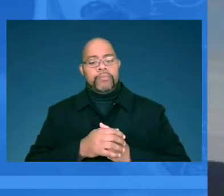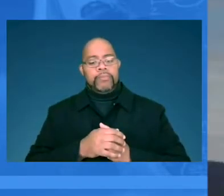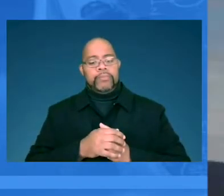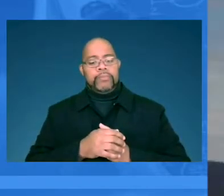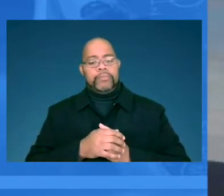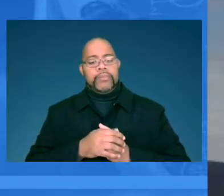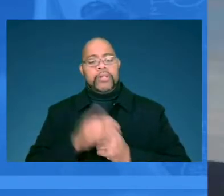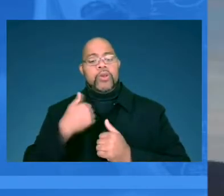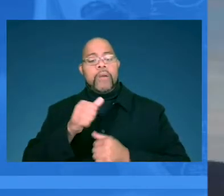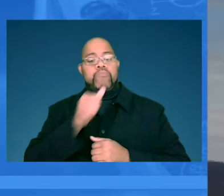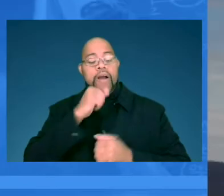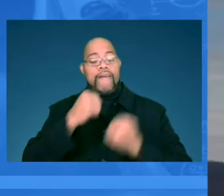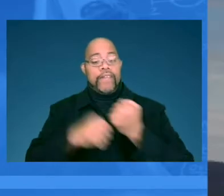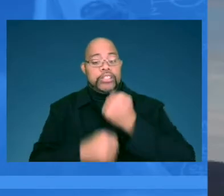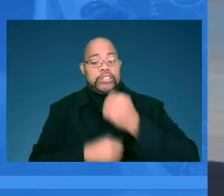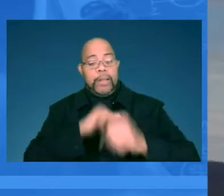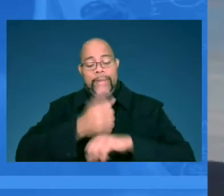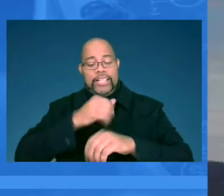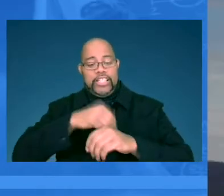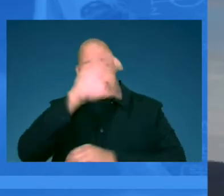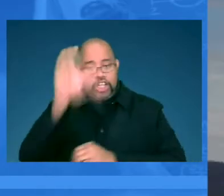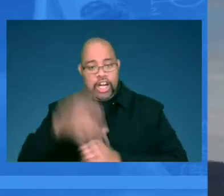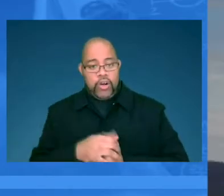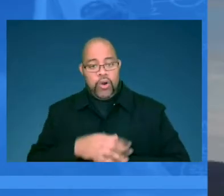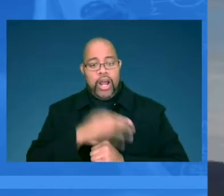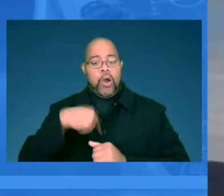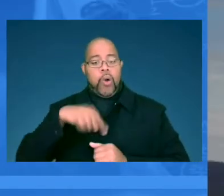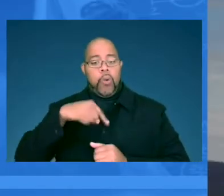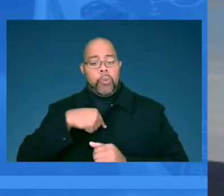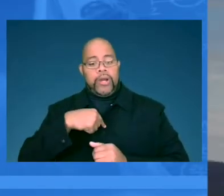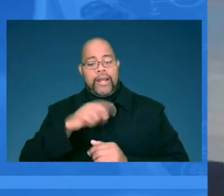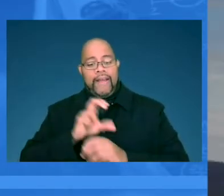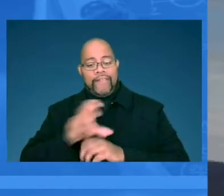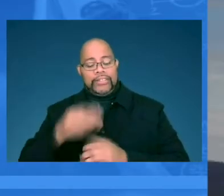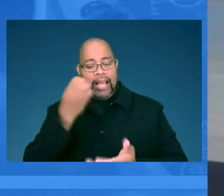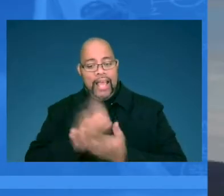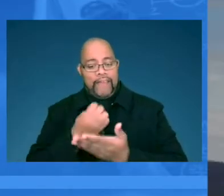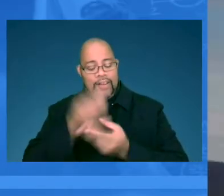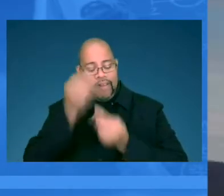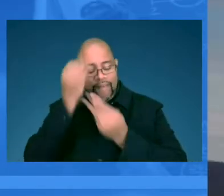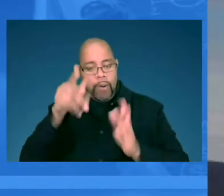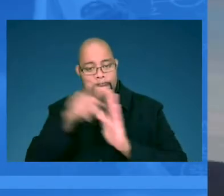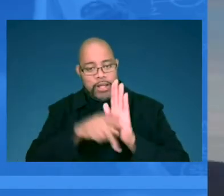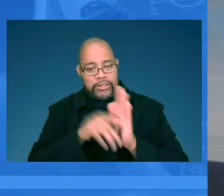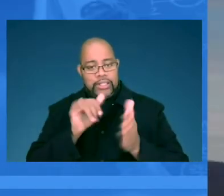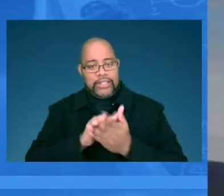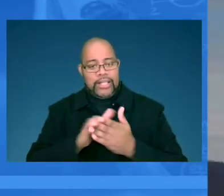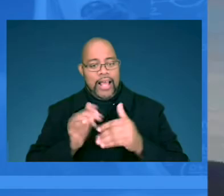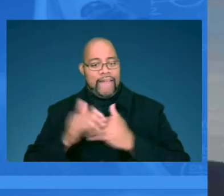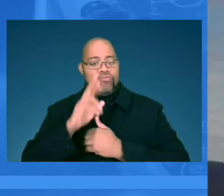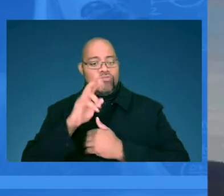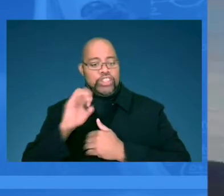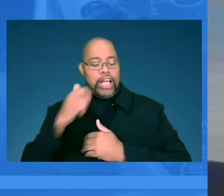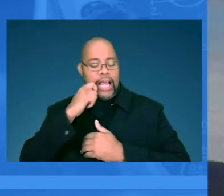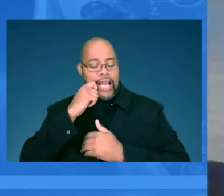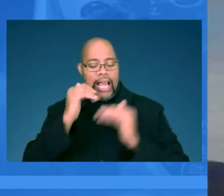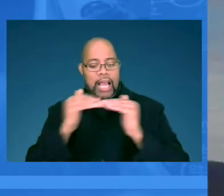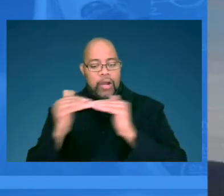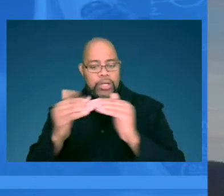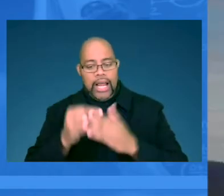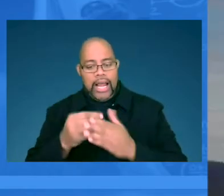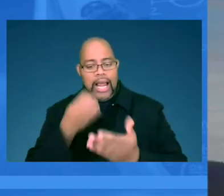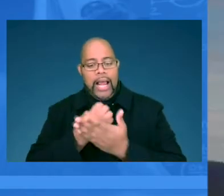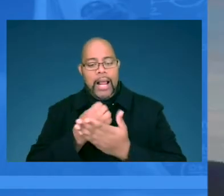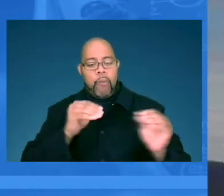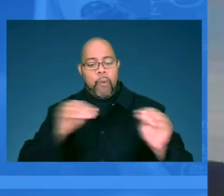We're a private foundation based in Chicago, and we invest in evidence-informed policies that advance racial equity and